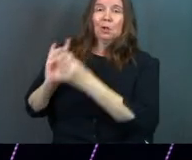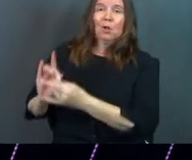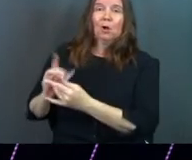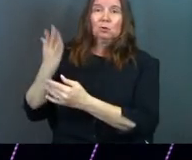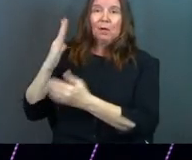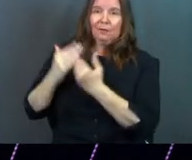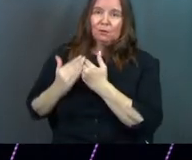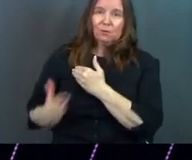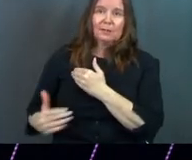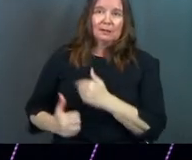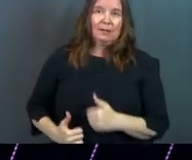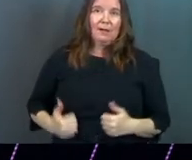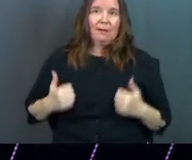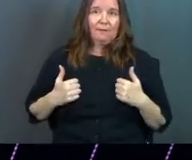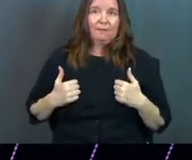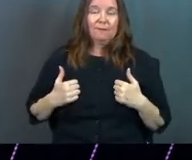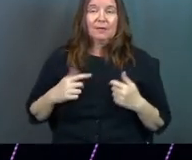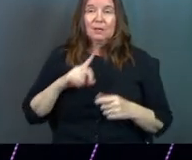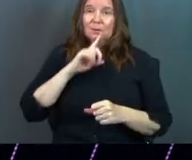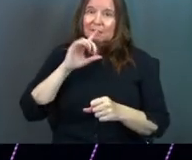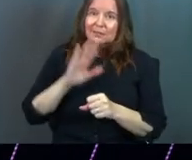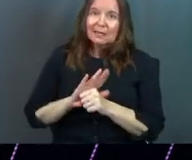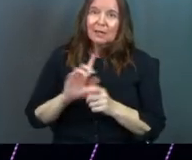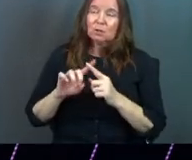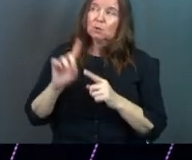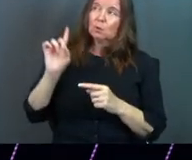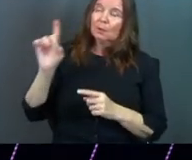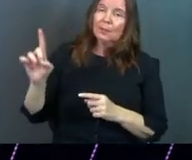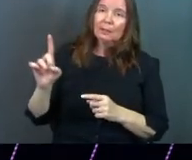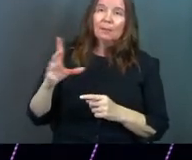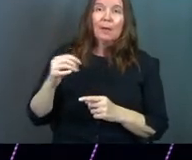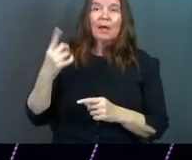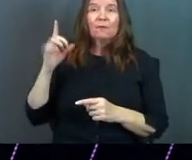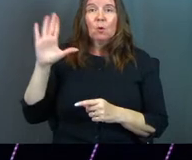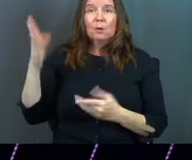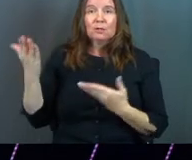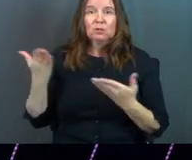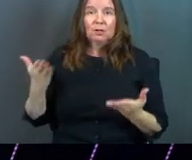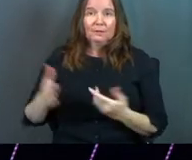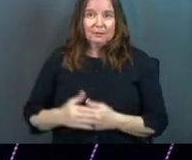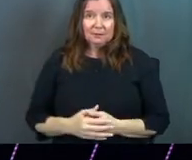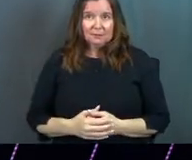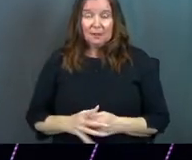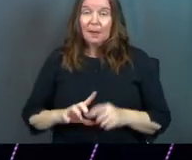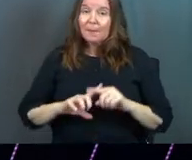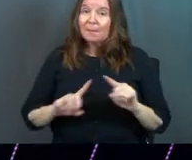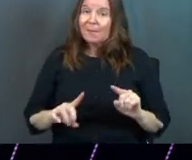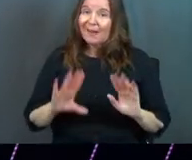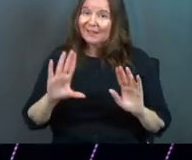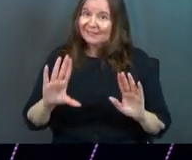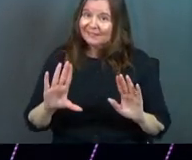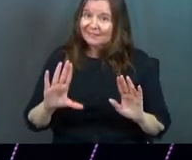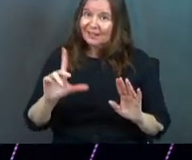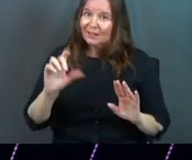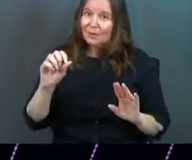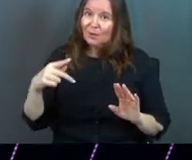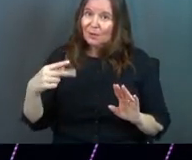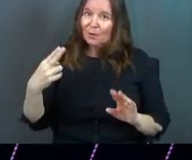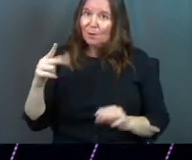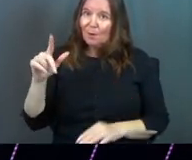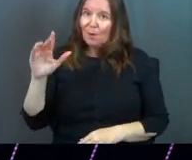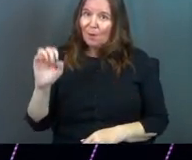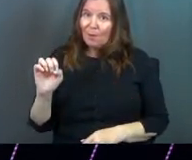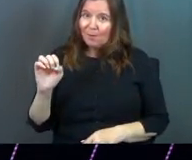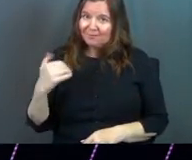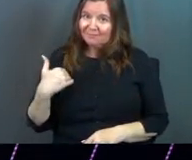God for the rest of their life. It was dedicated to him and for his service. But there was a loophole